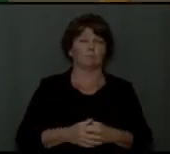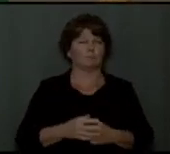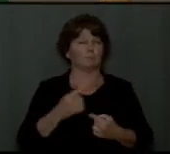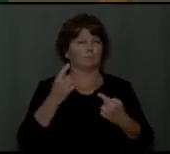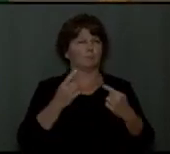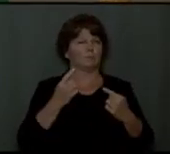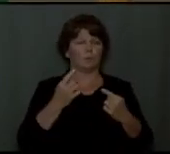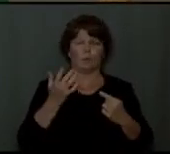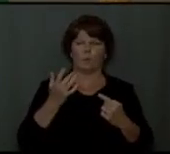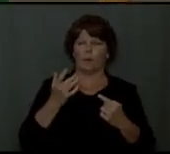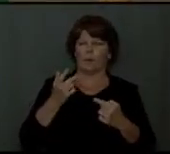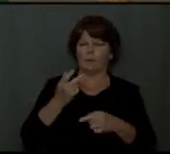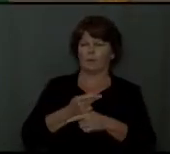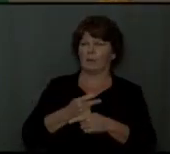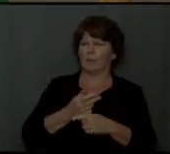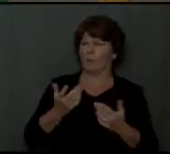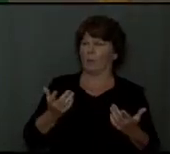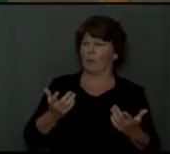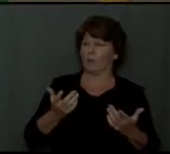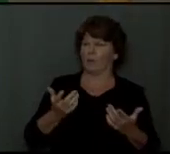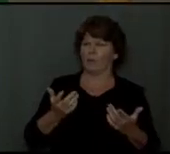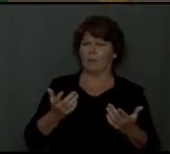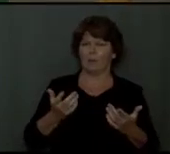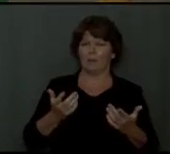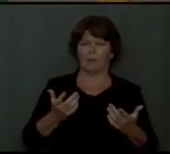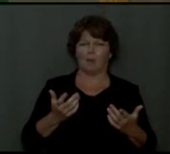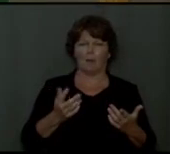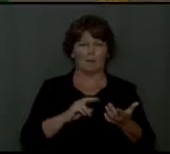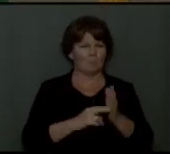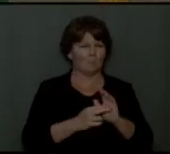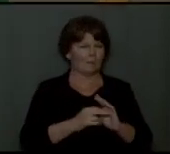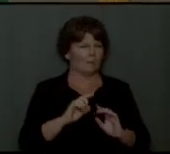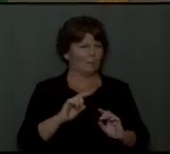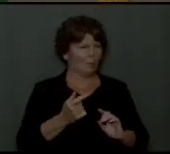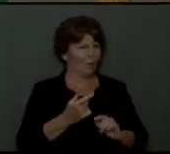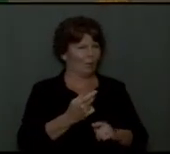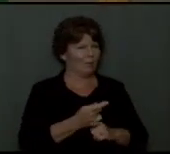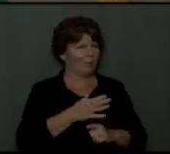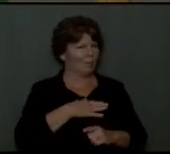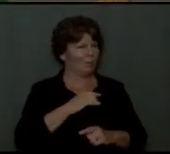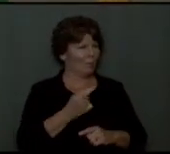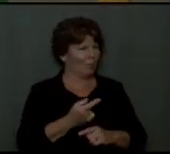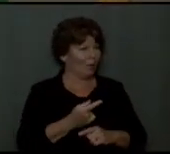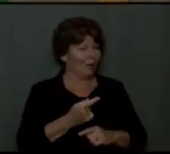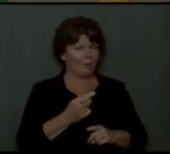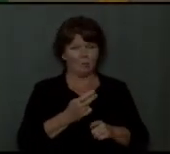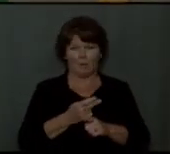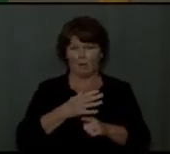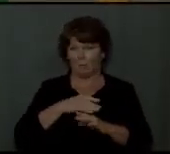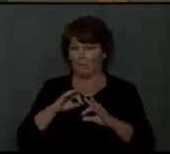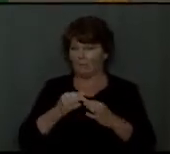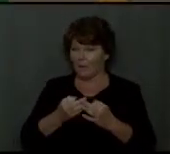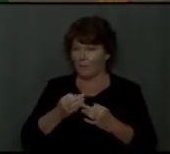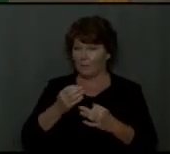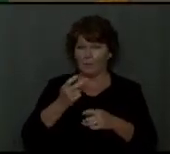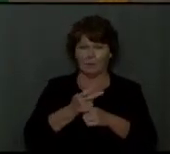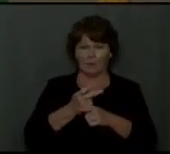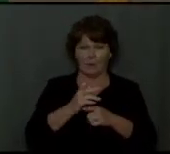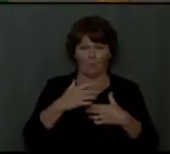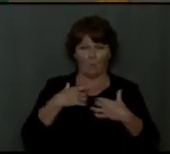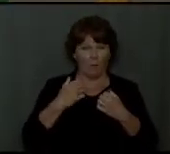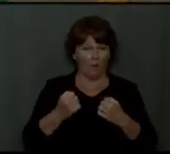wanted to ask them of what? Do they mean your dog? Your family? Your house?